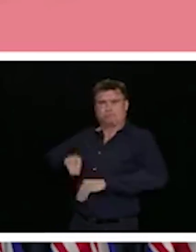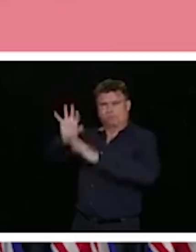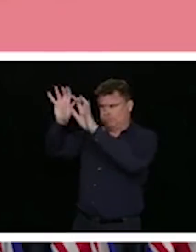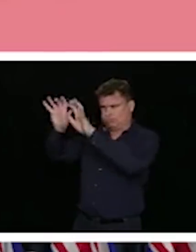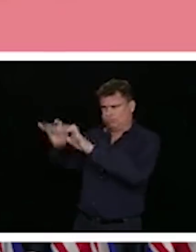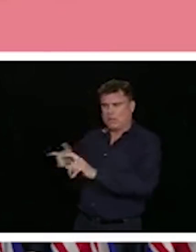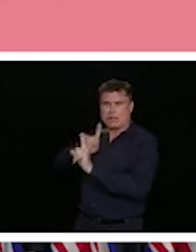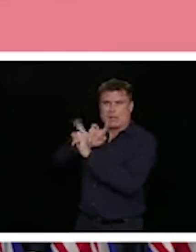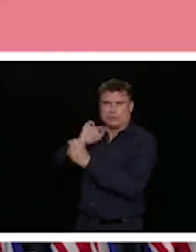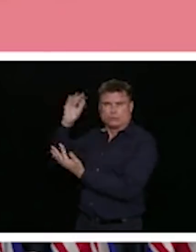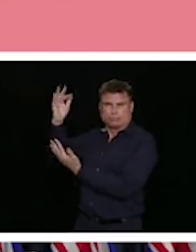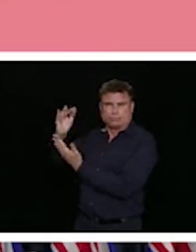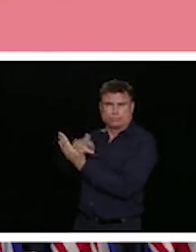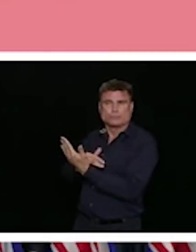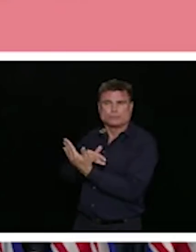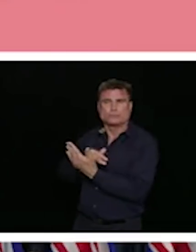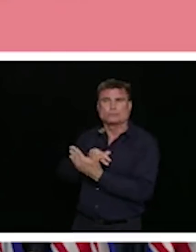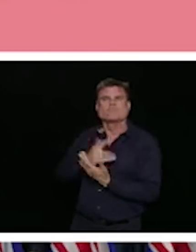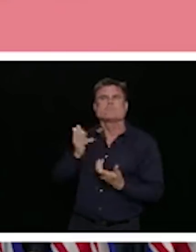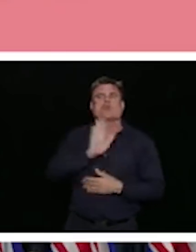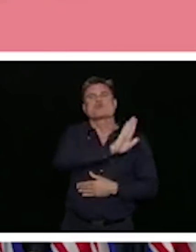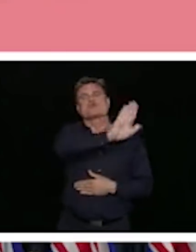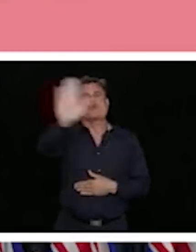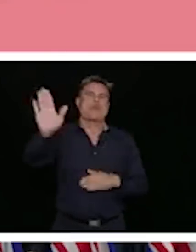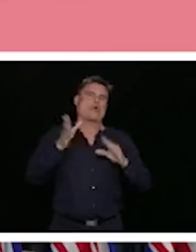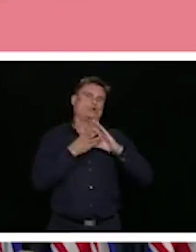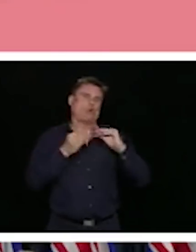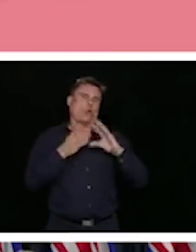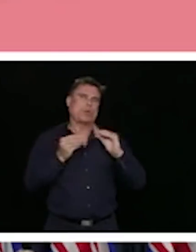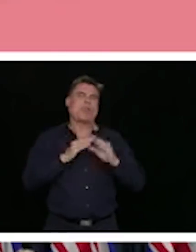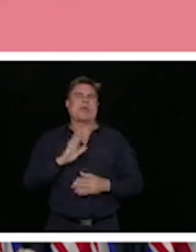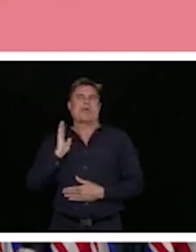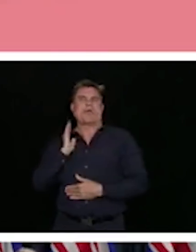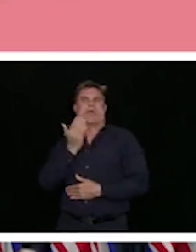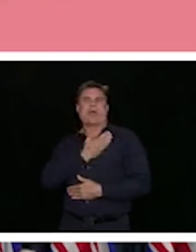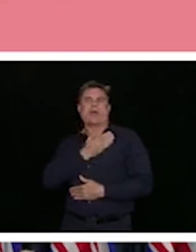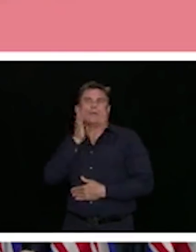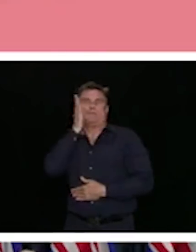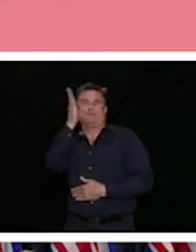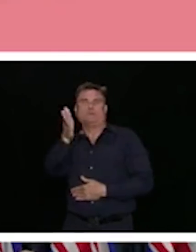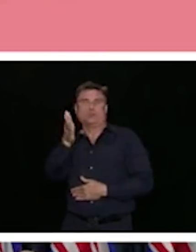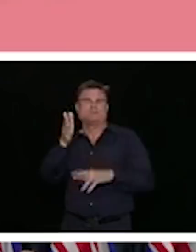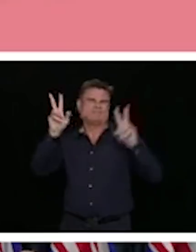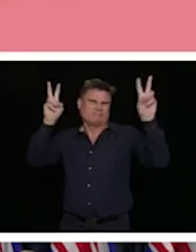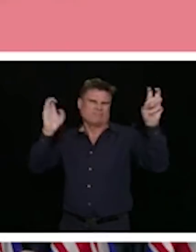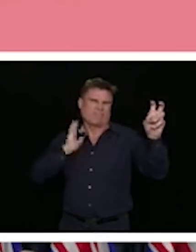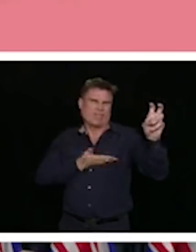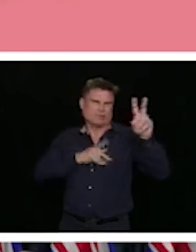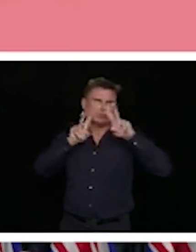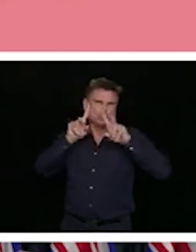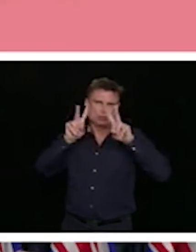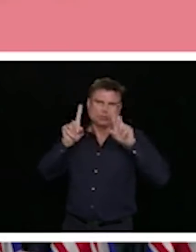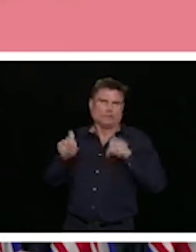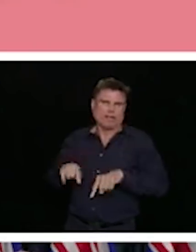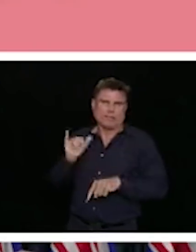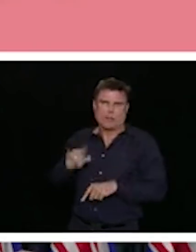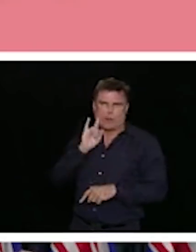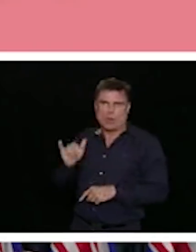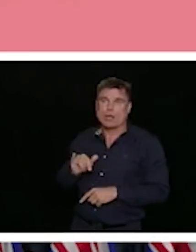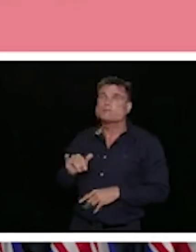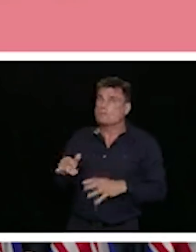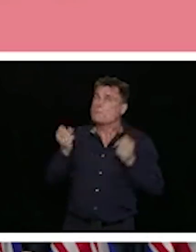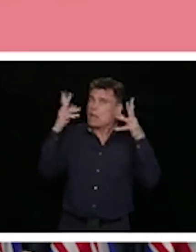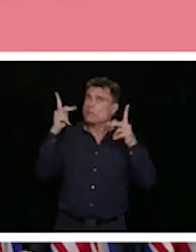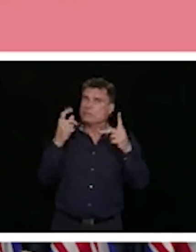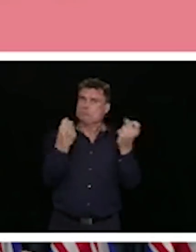is called the population health survey, your story, our future. And this is just an overarching snapshot. This is all large database.